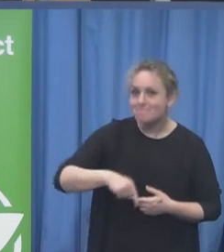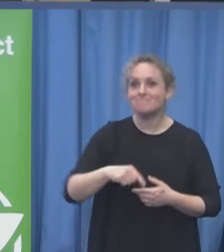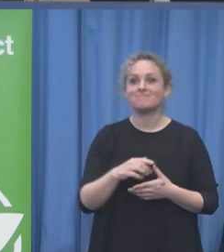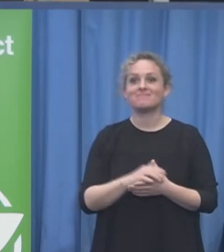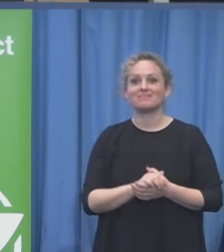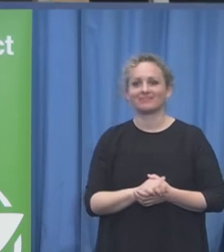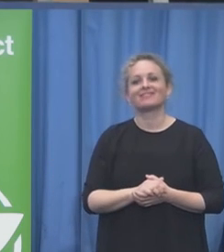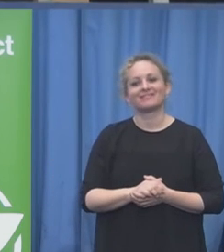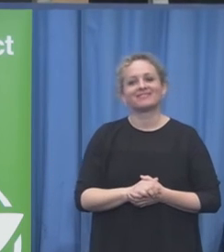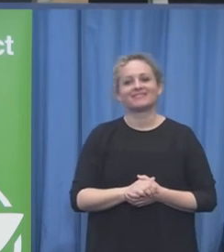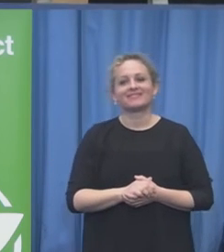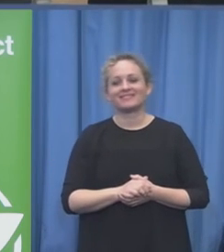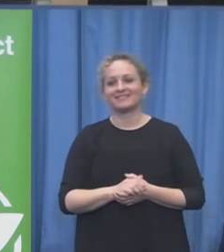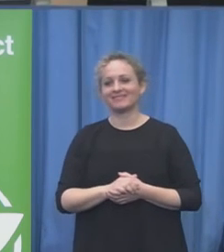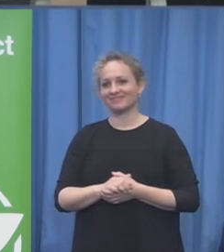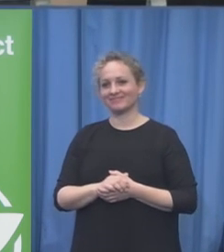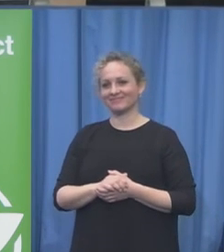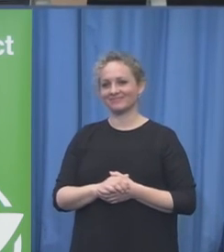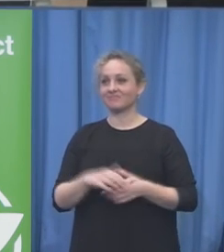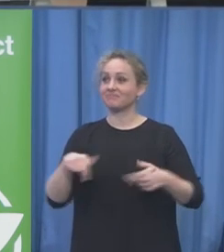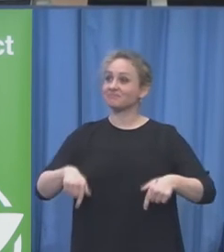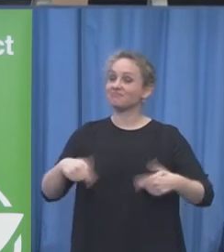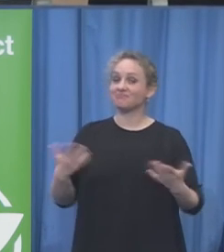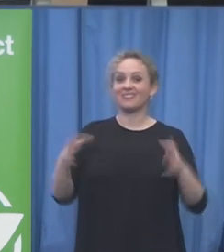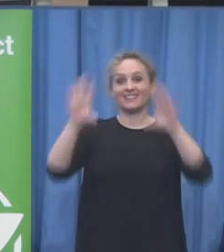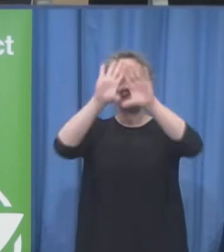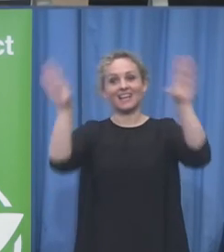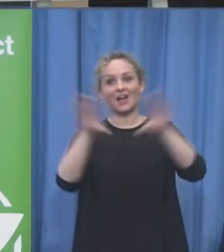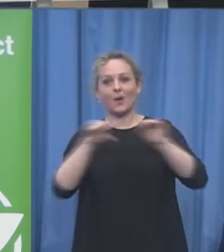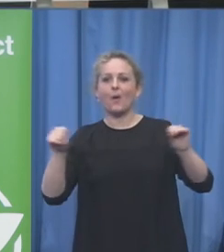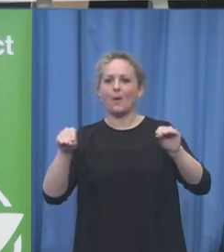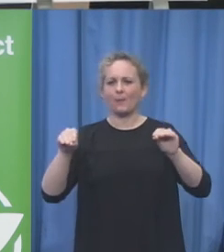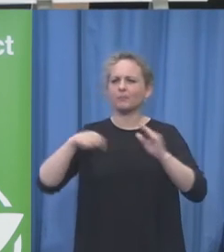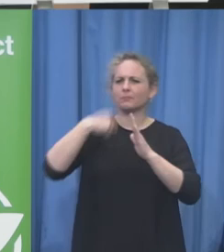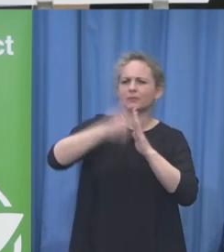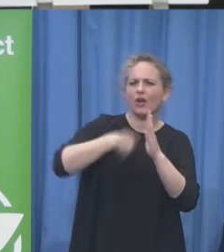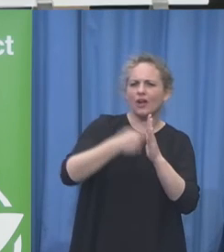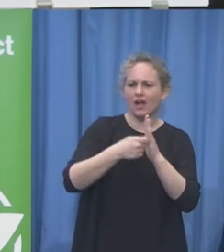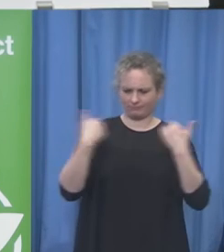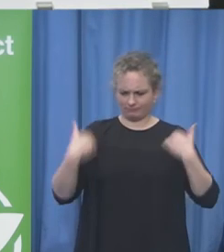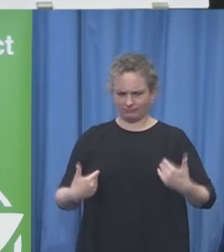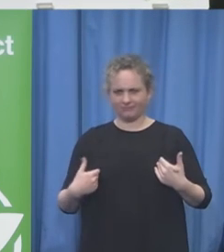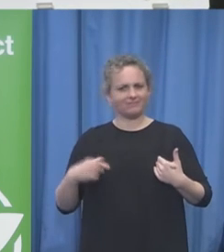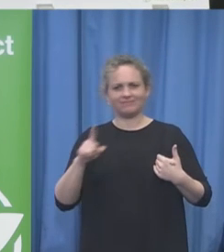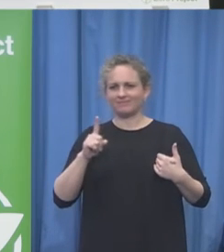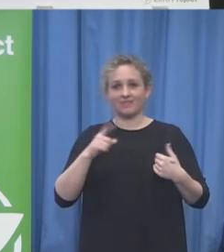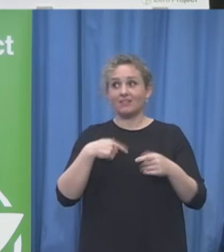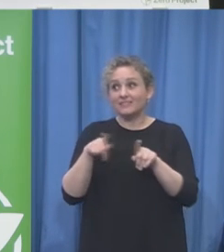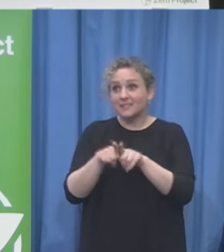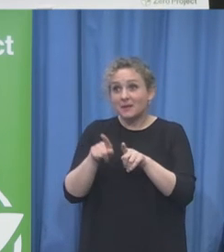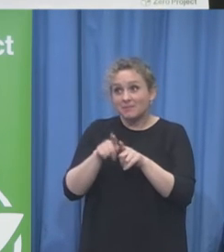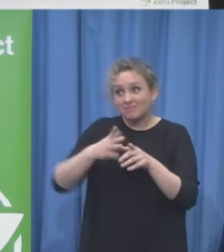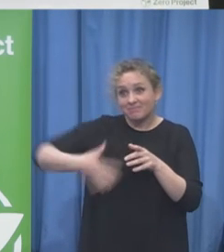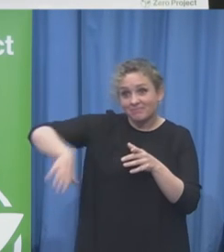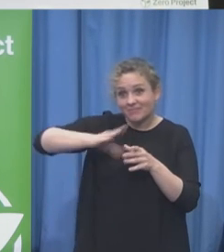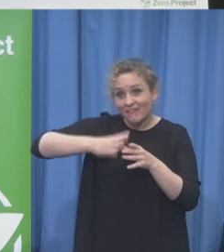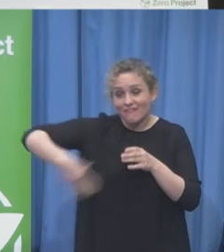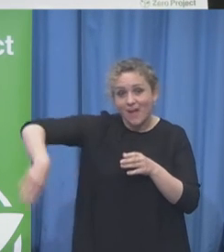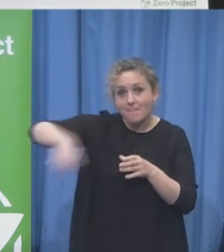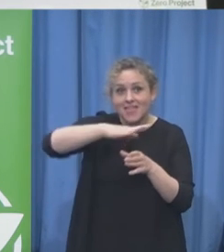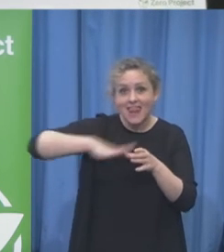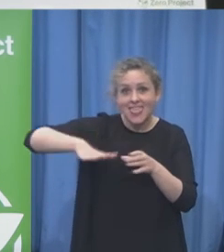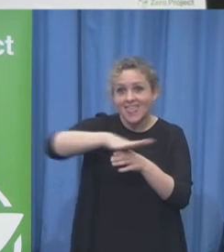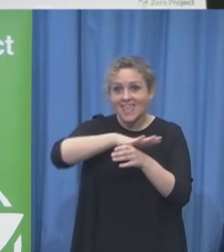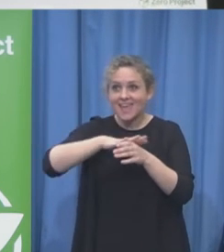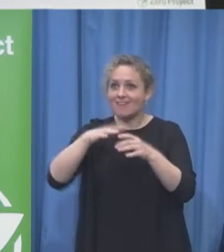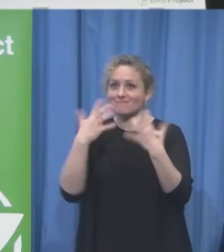Zero Project is not just me or my family but it's you it's 3,000 experts from all over